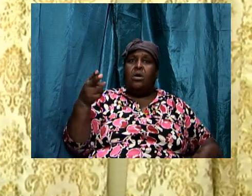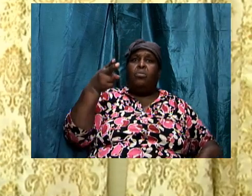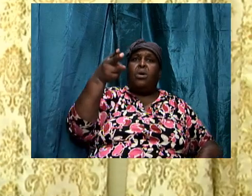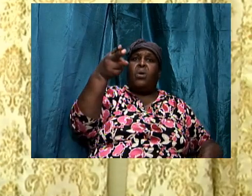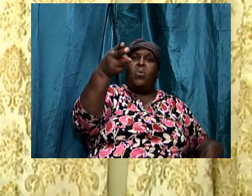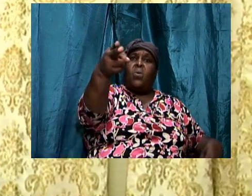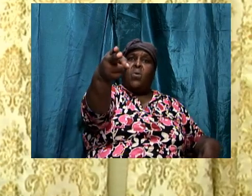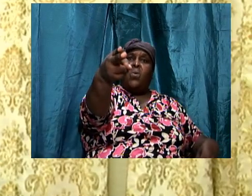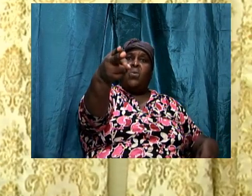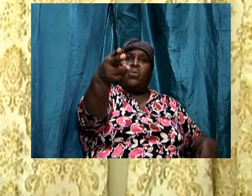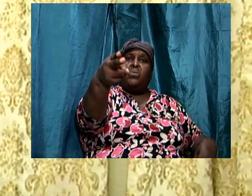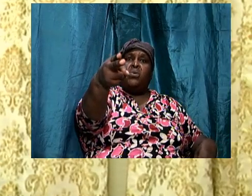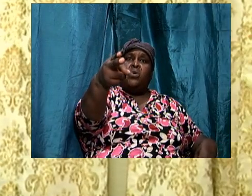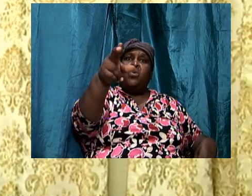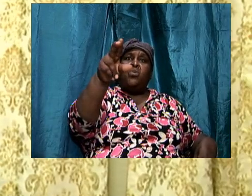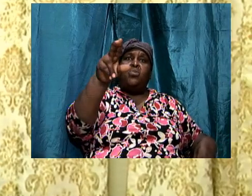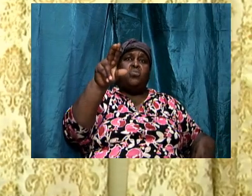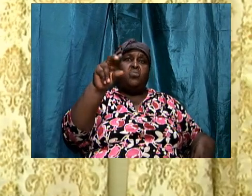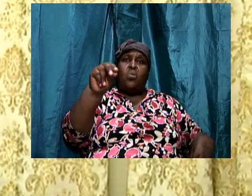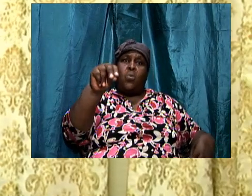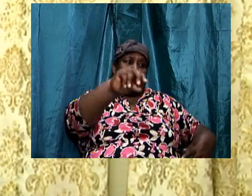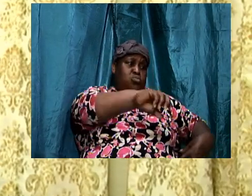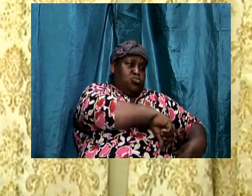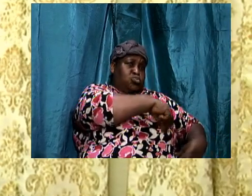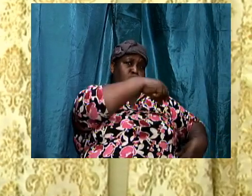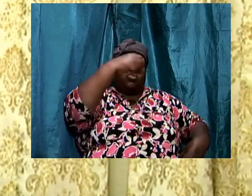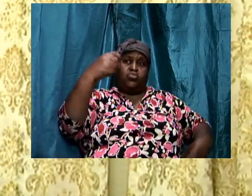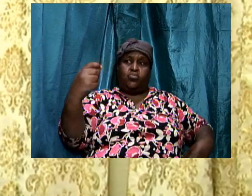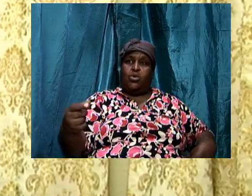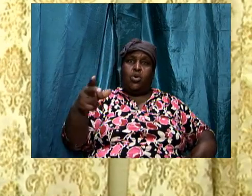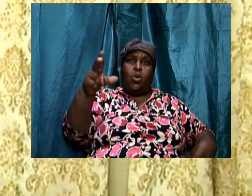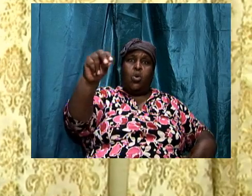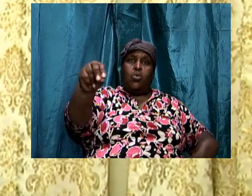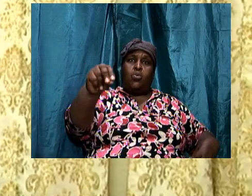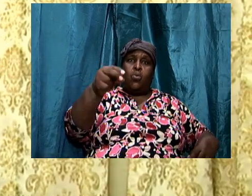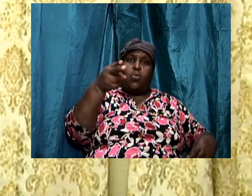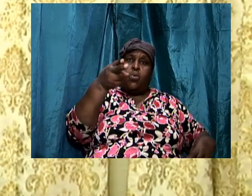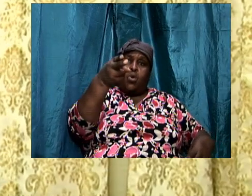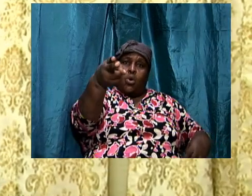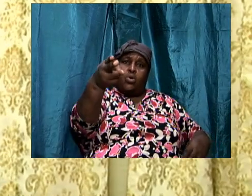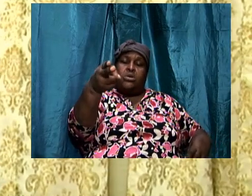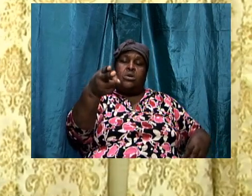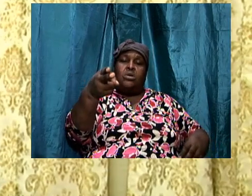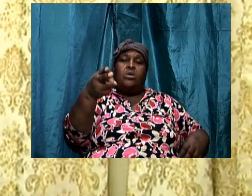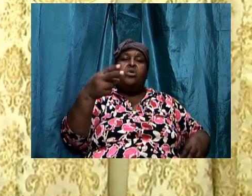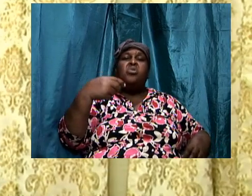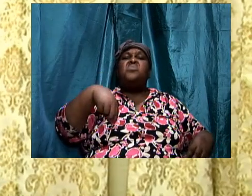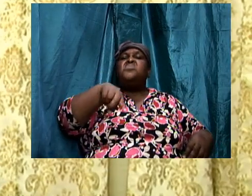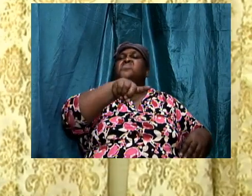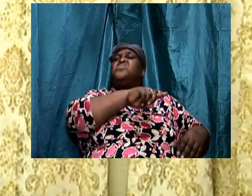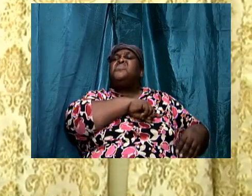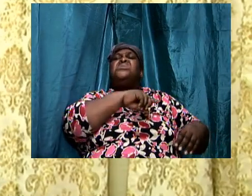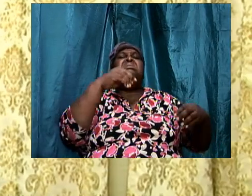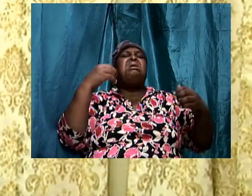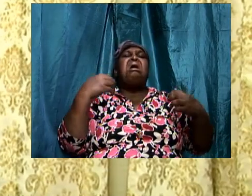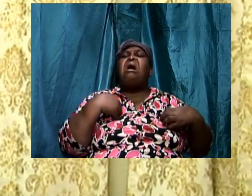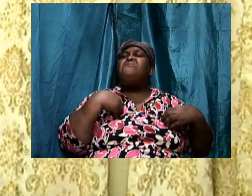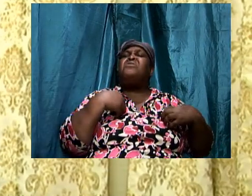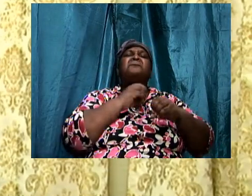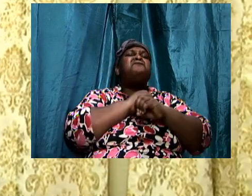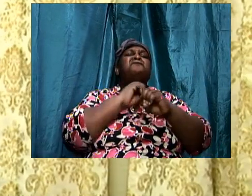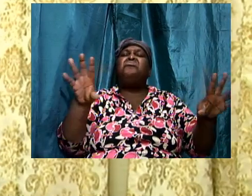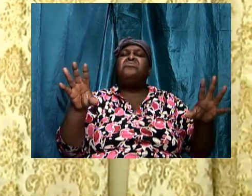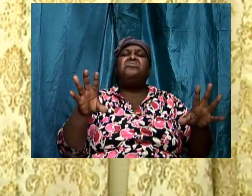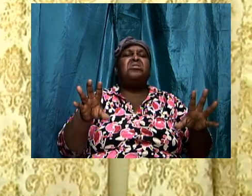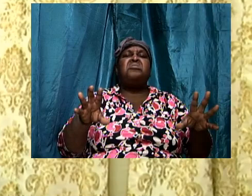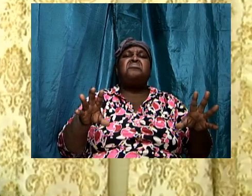in the absence of that we have nothing to fight the adversary with. There are